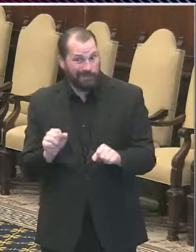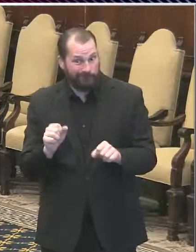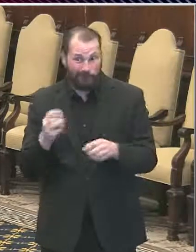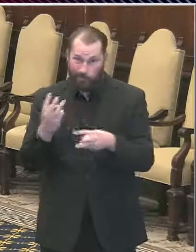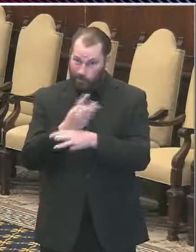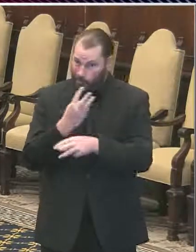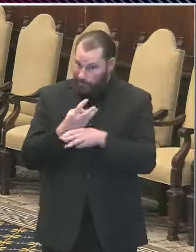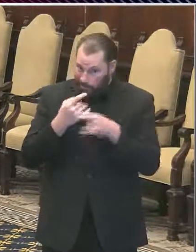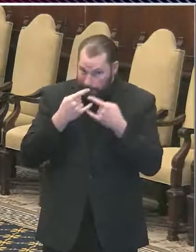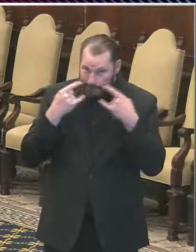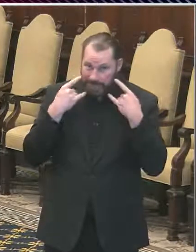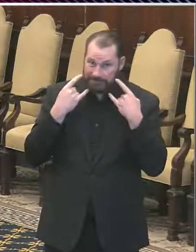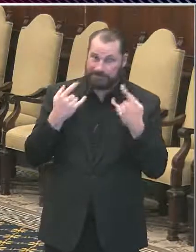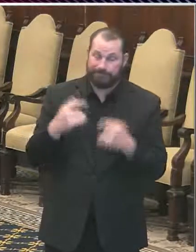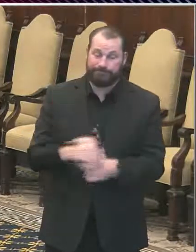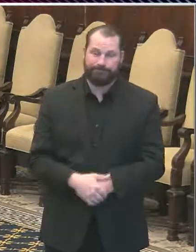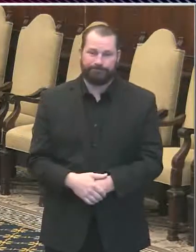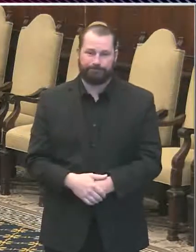Farley for his update.